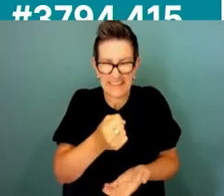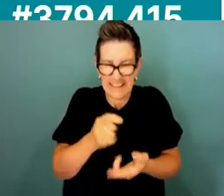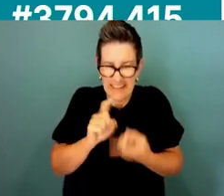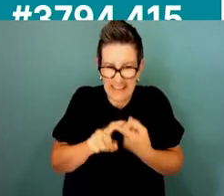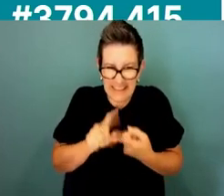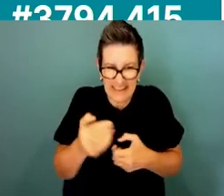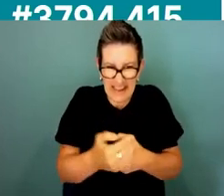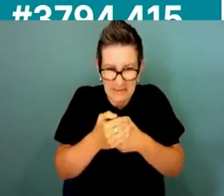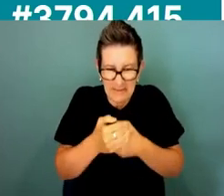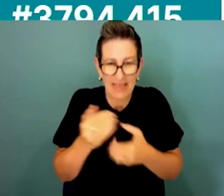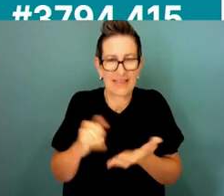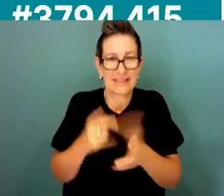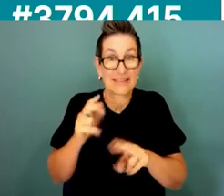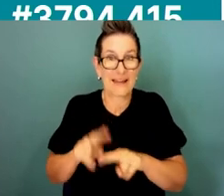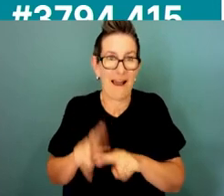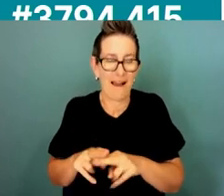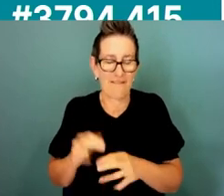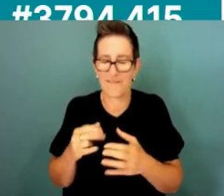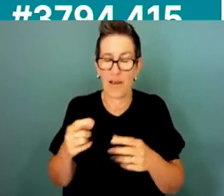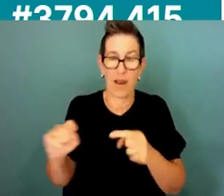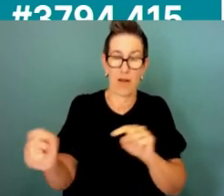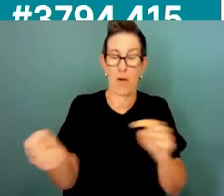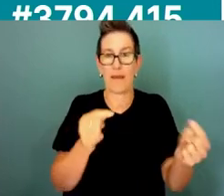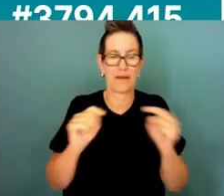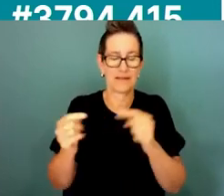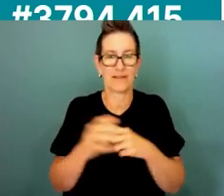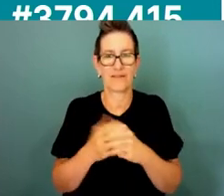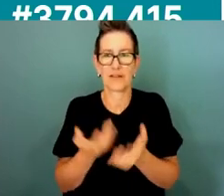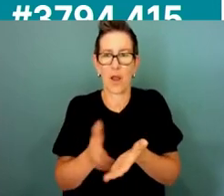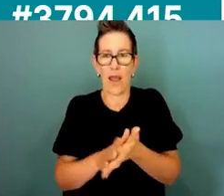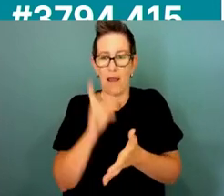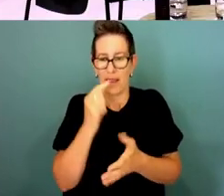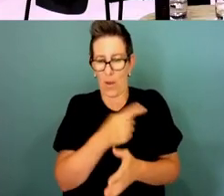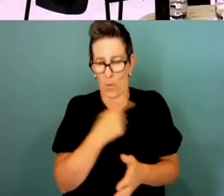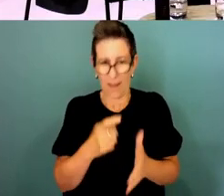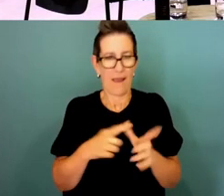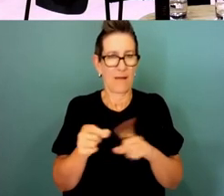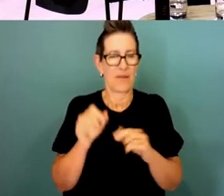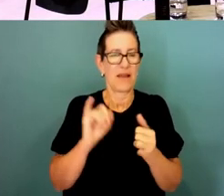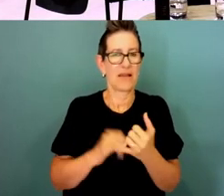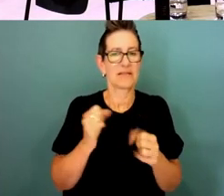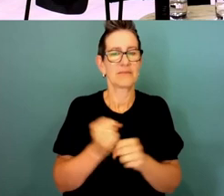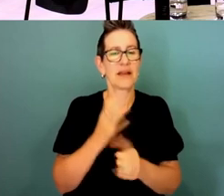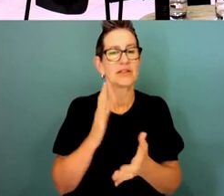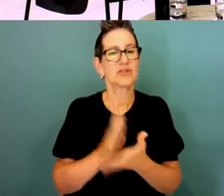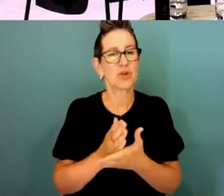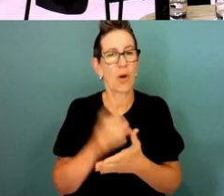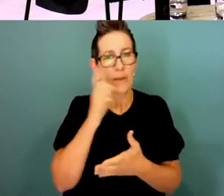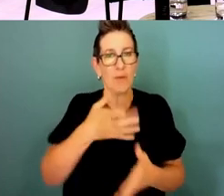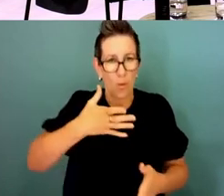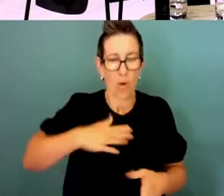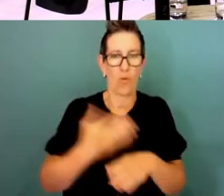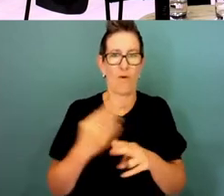for you is how do we as the APS stay competitive and how do we continue to be an employee of employer of choice